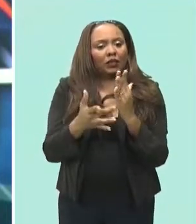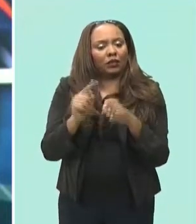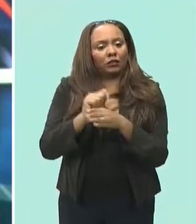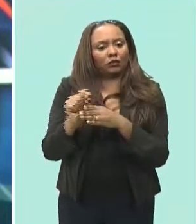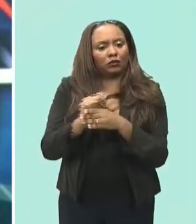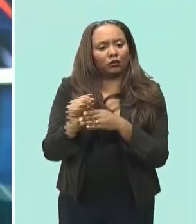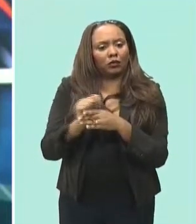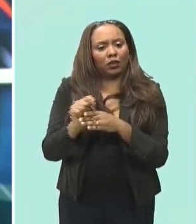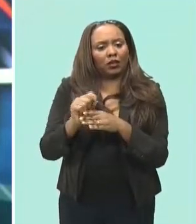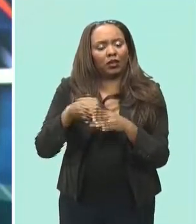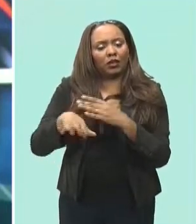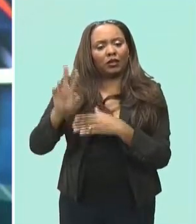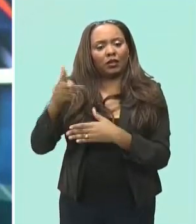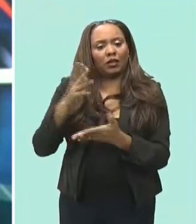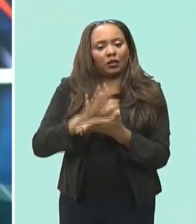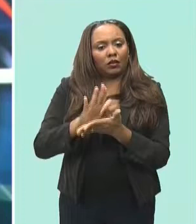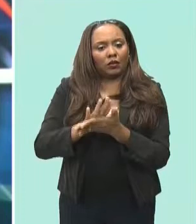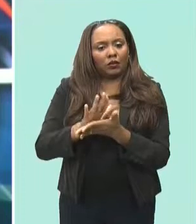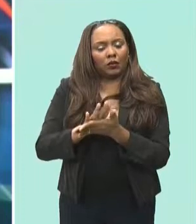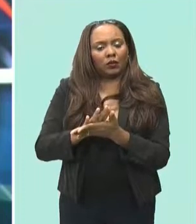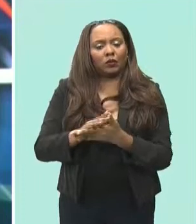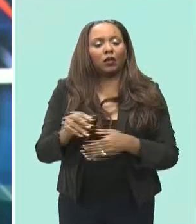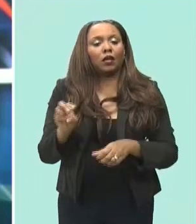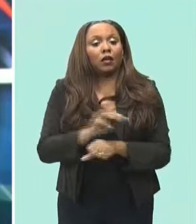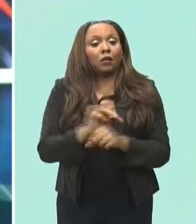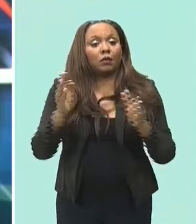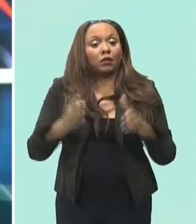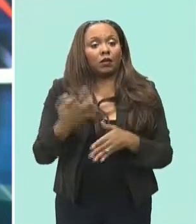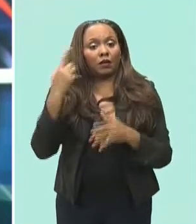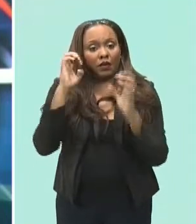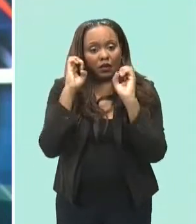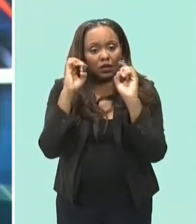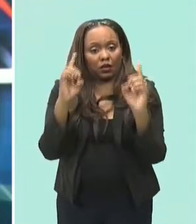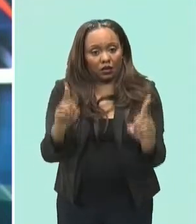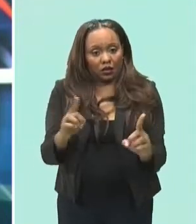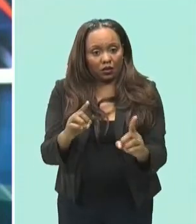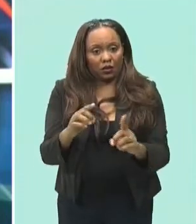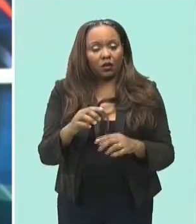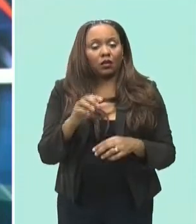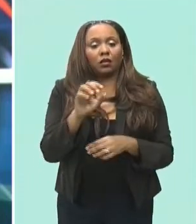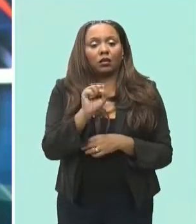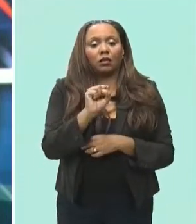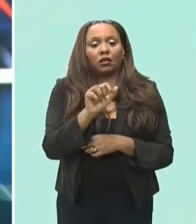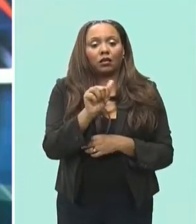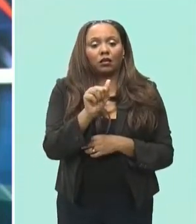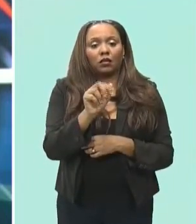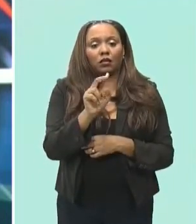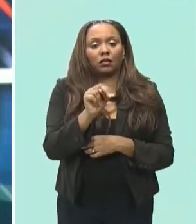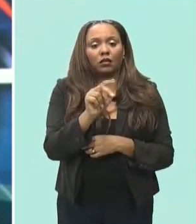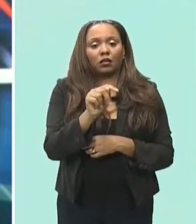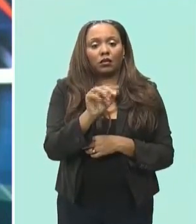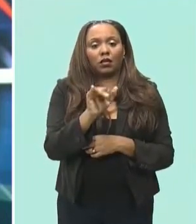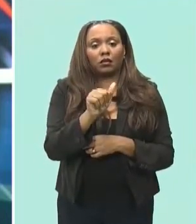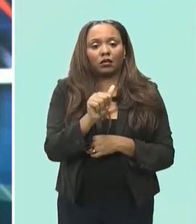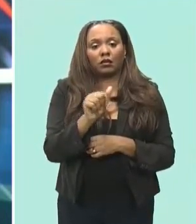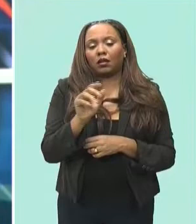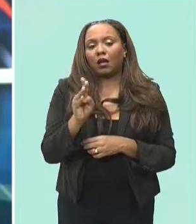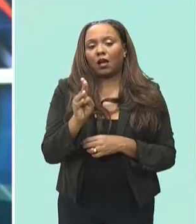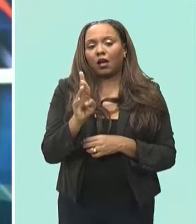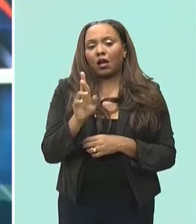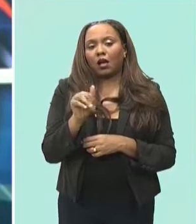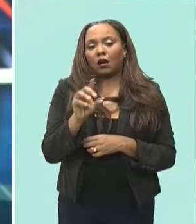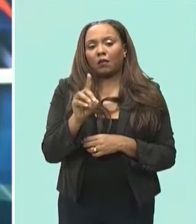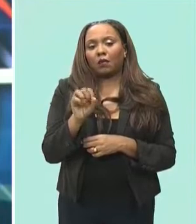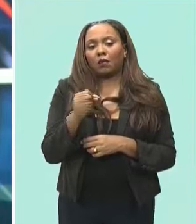training in secondary schools minister of education technological and vocational training santia bradshaw says the ministry is moving to